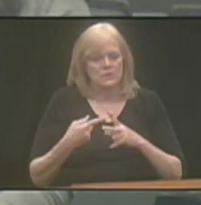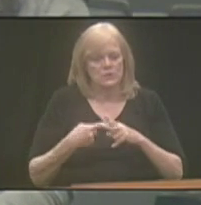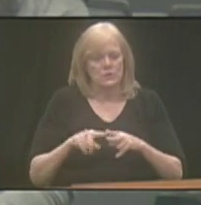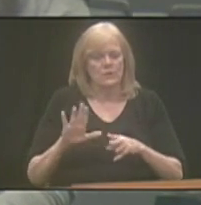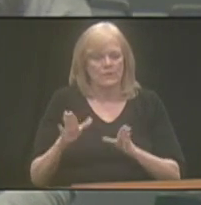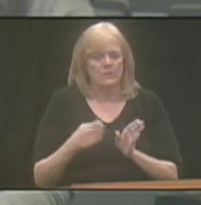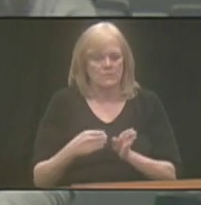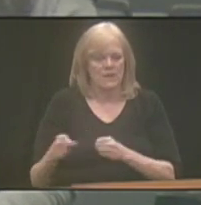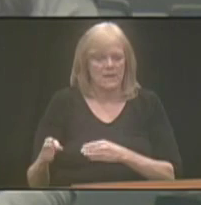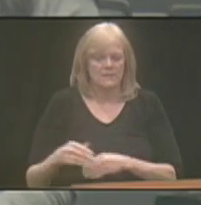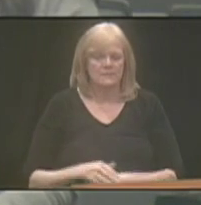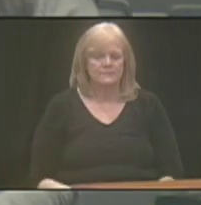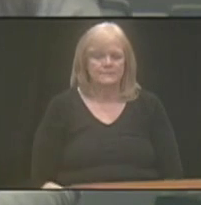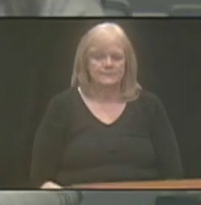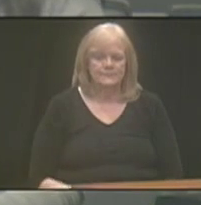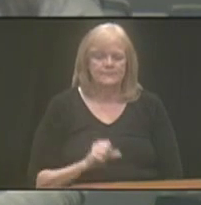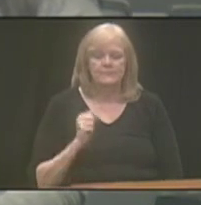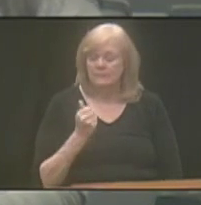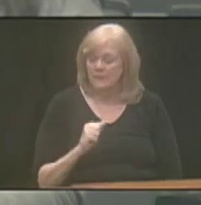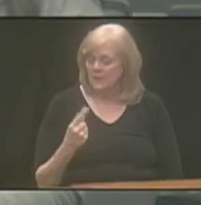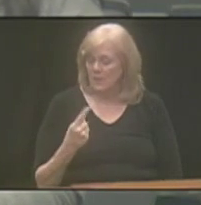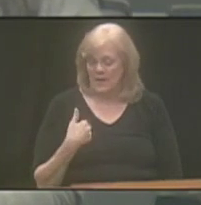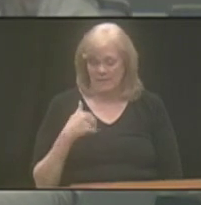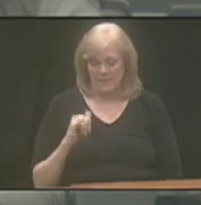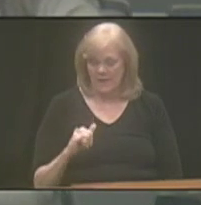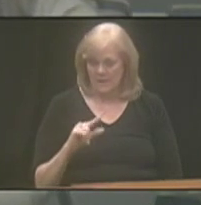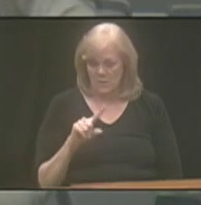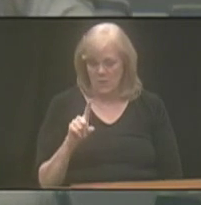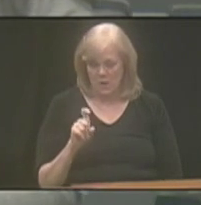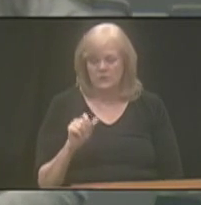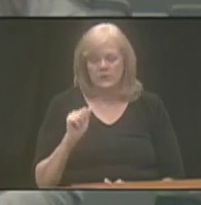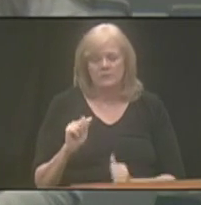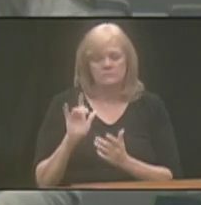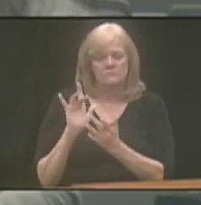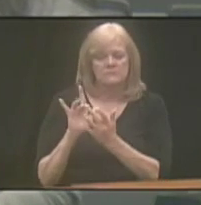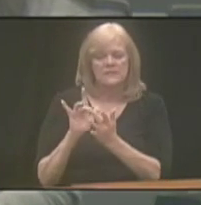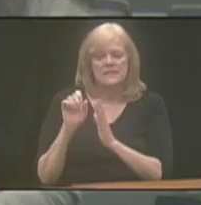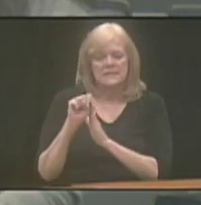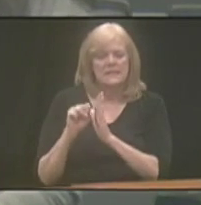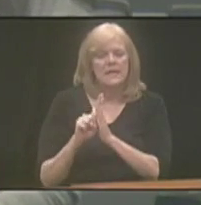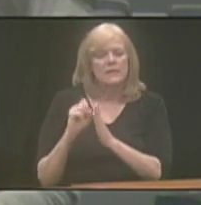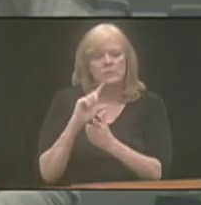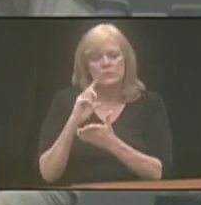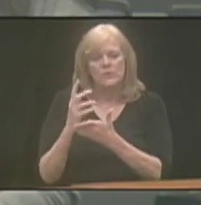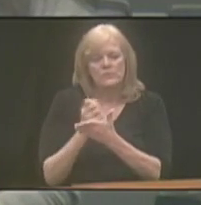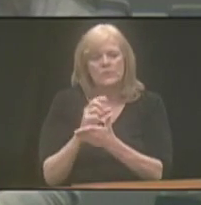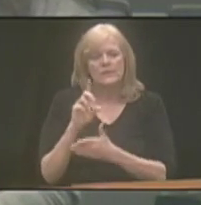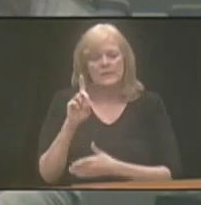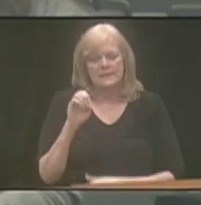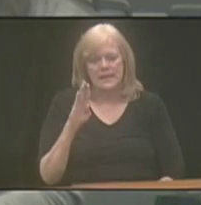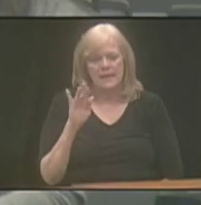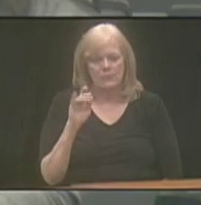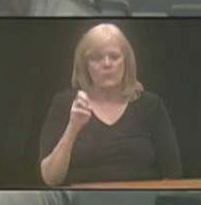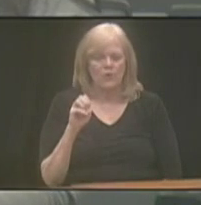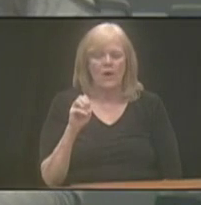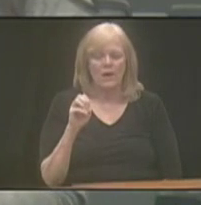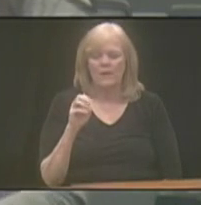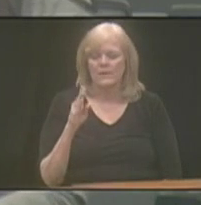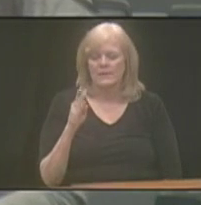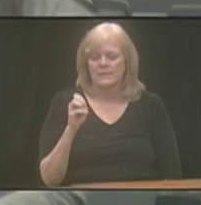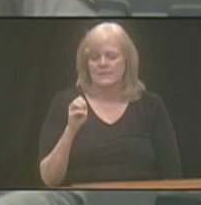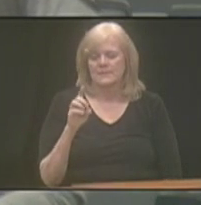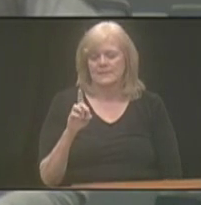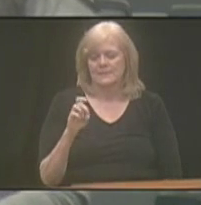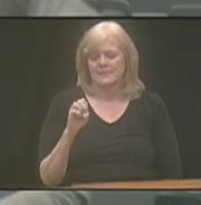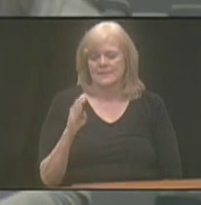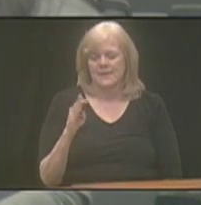starting their plans. So anyone has that kind of question, could you either reach out to the state treasurer's office or Deborah Goodkin correctly, and they would be your